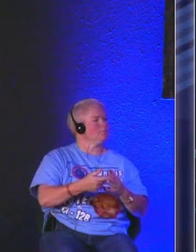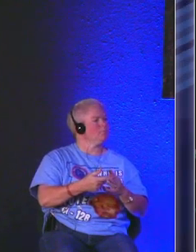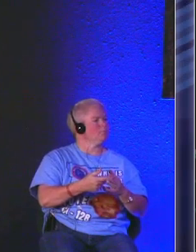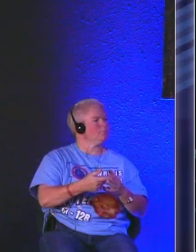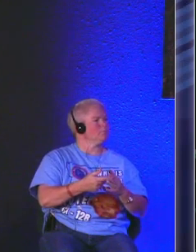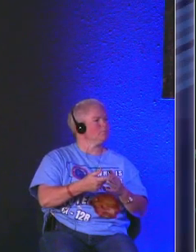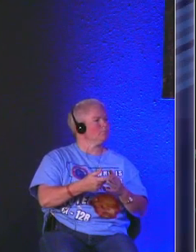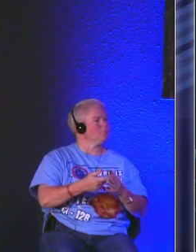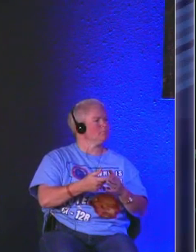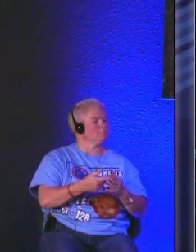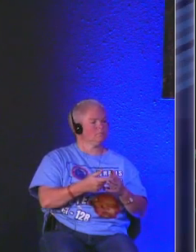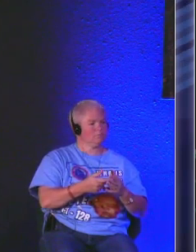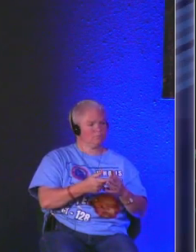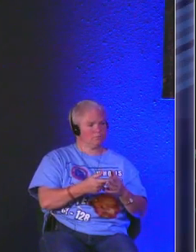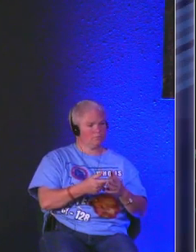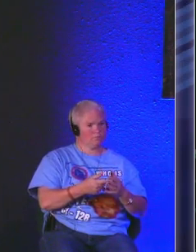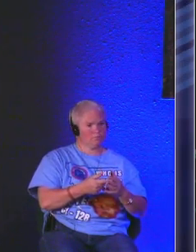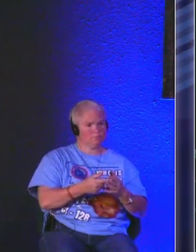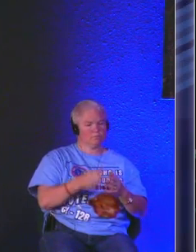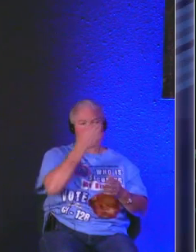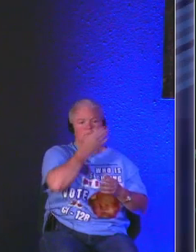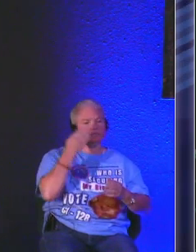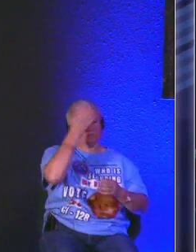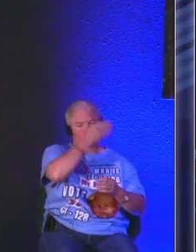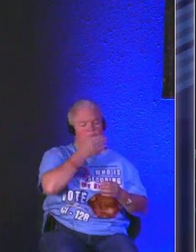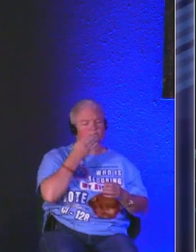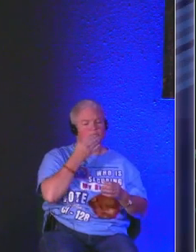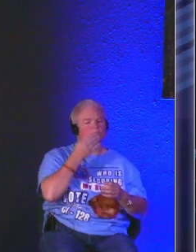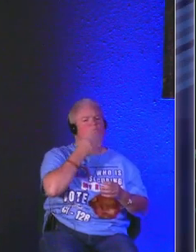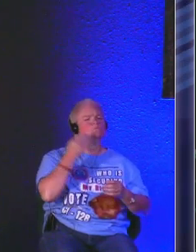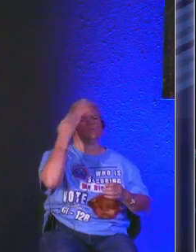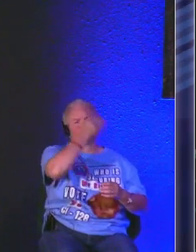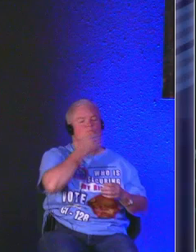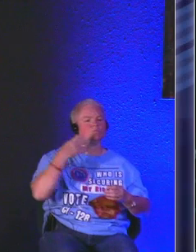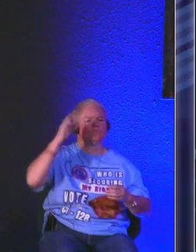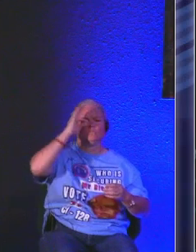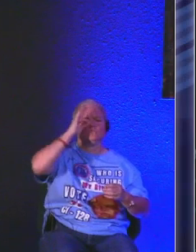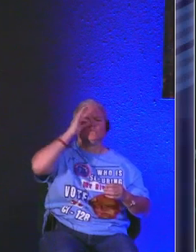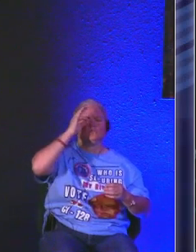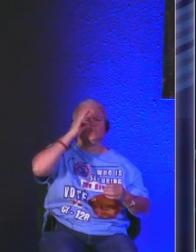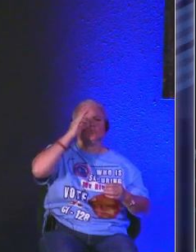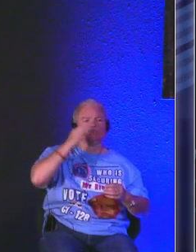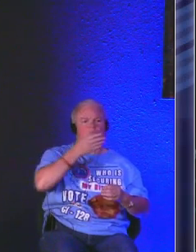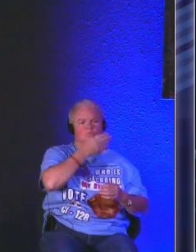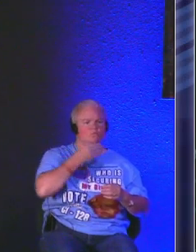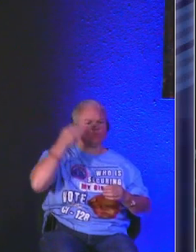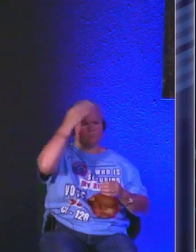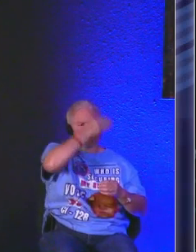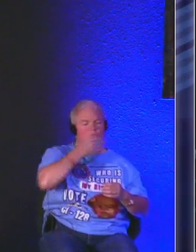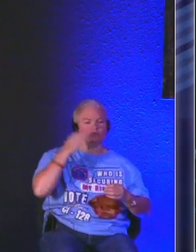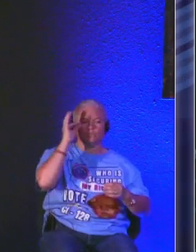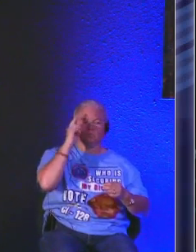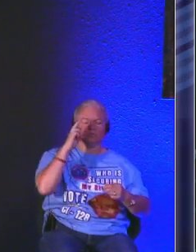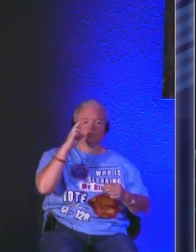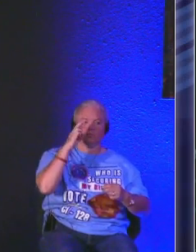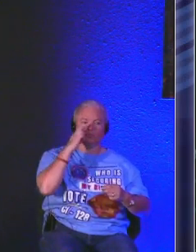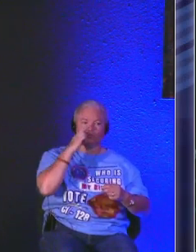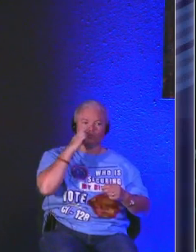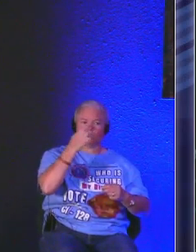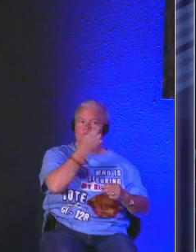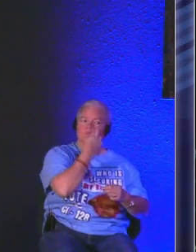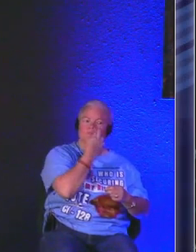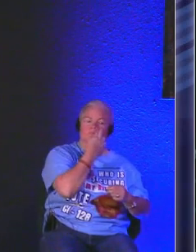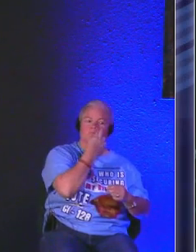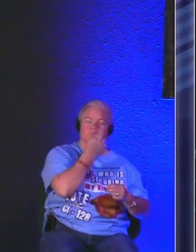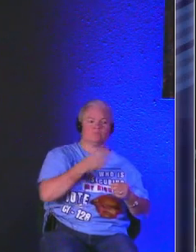us and doing this and what a beautiful gorgeous absolutely gorgeous bouquet can we